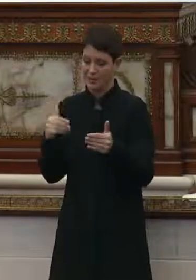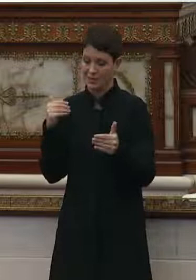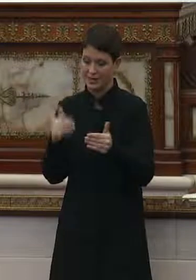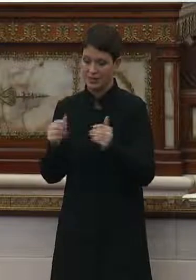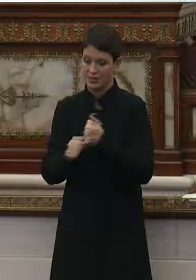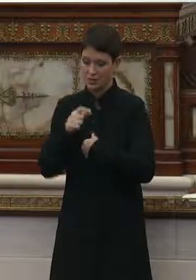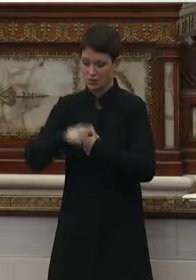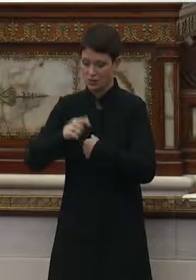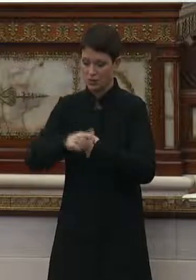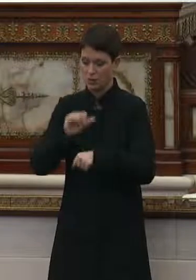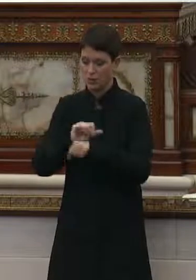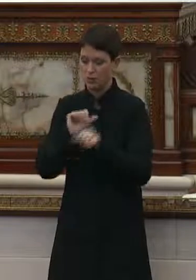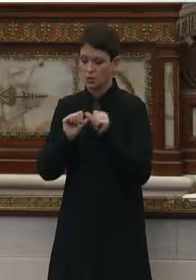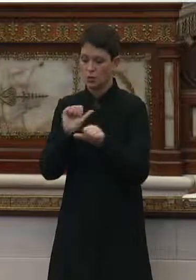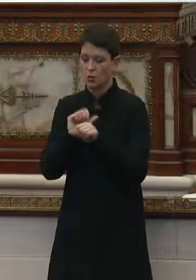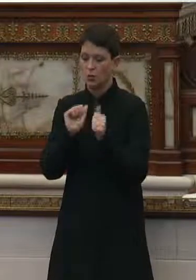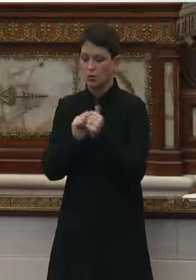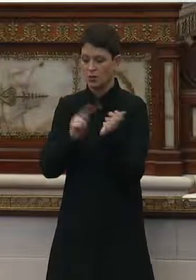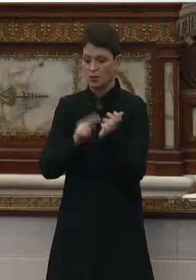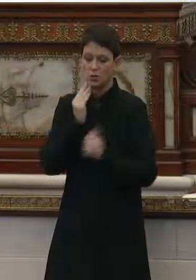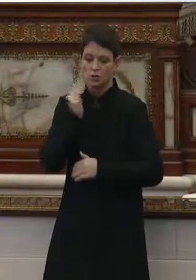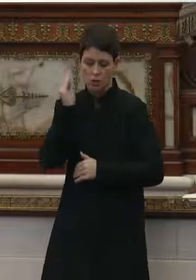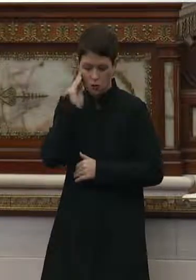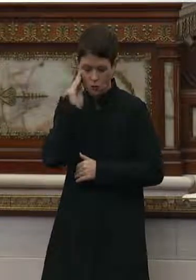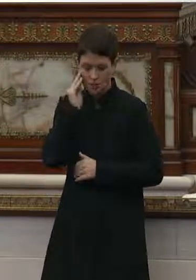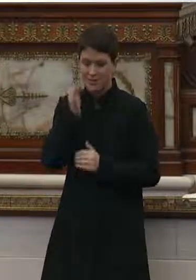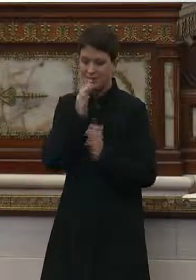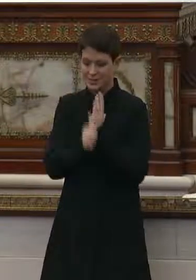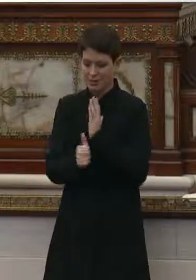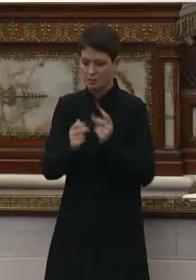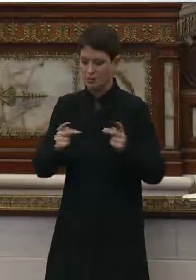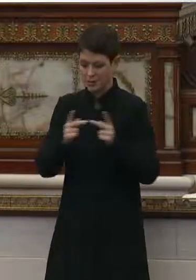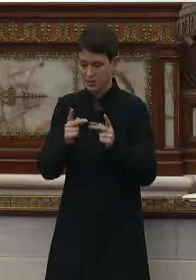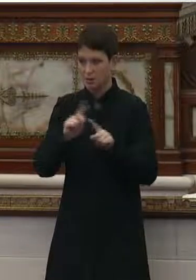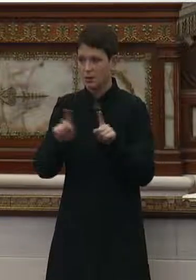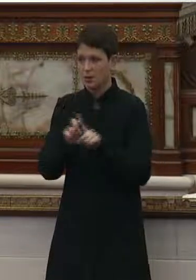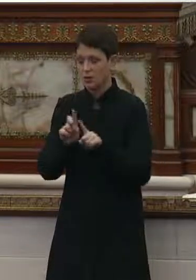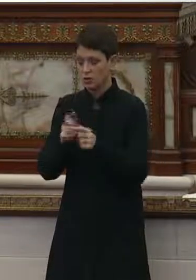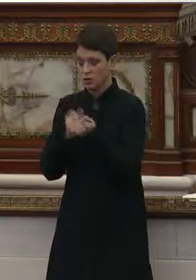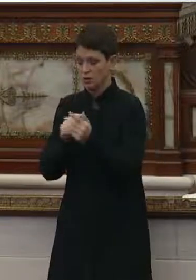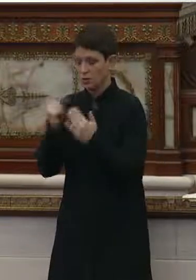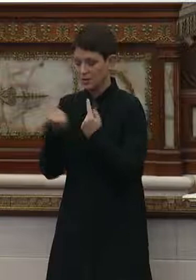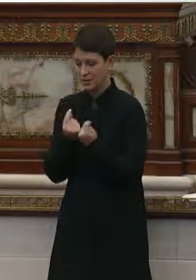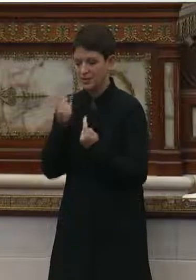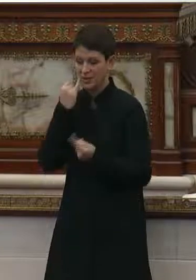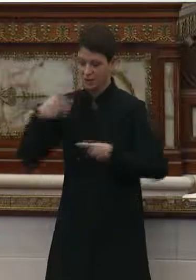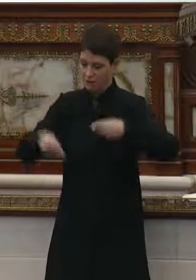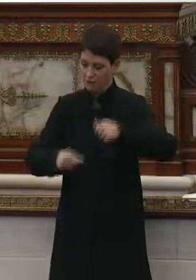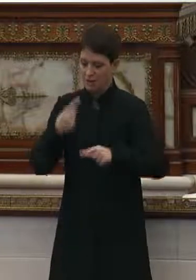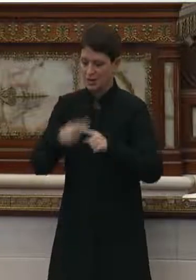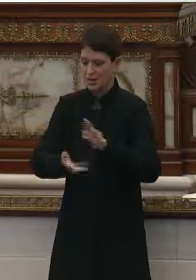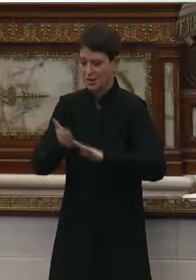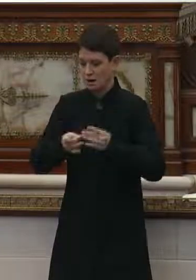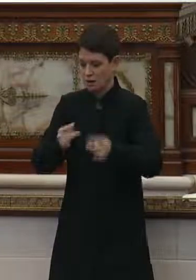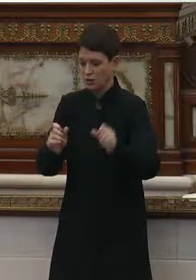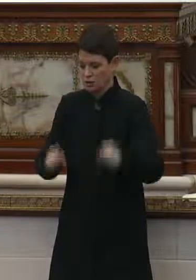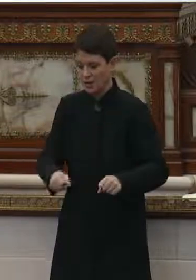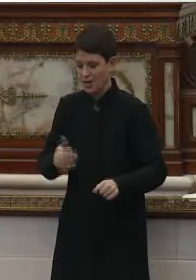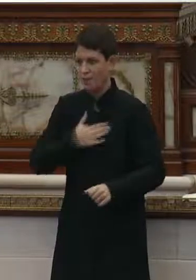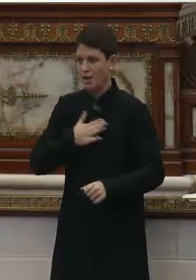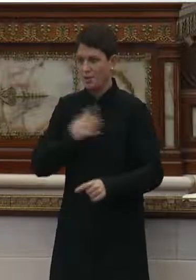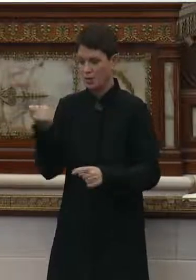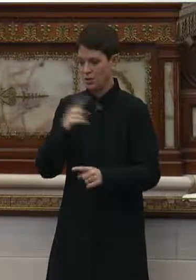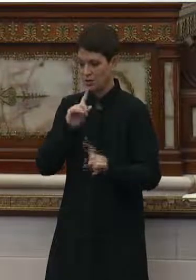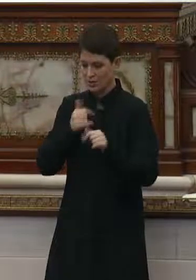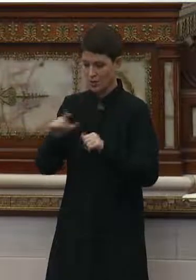period, we will continue to work with the congregate care facilities and we'll work closely with the health system support teams as long as they're funded and operational. I'll be happy to